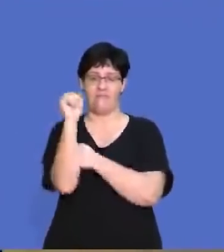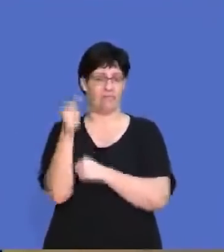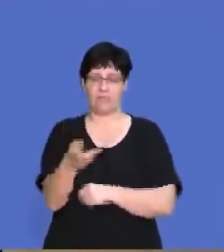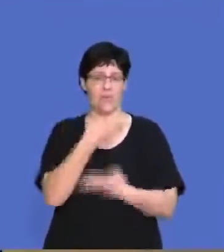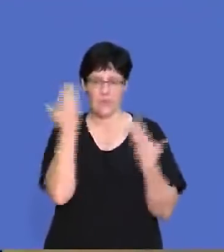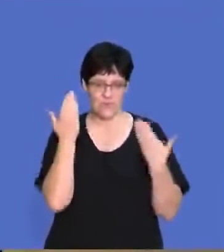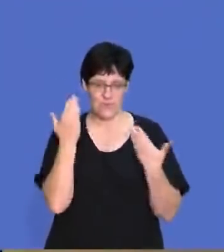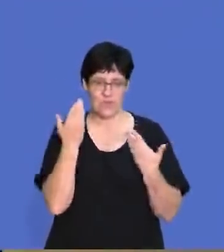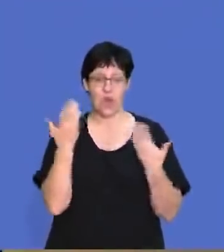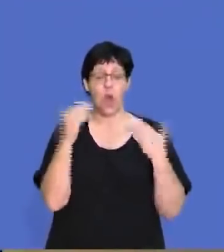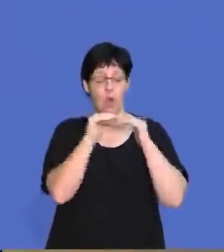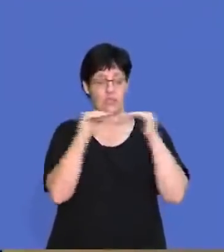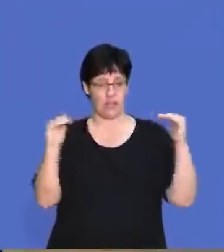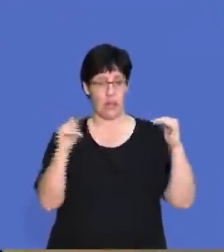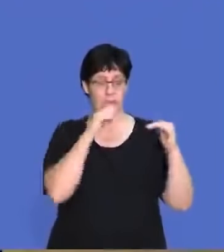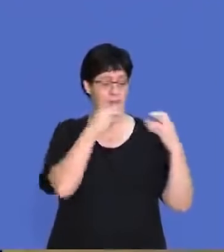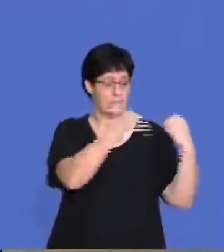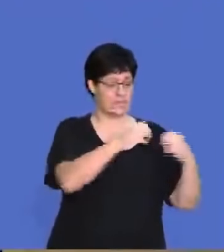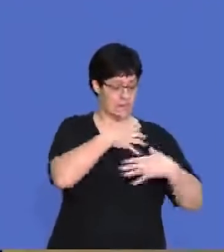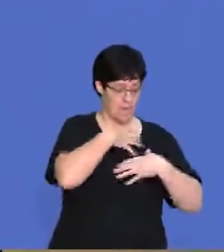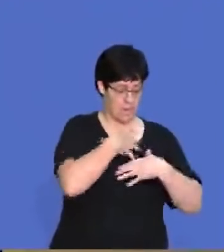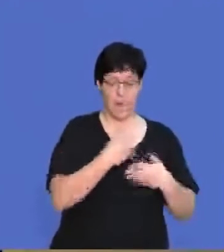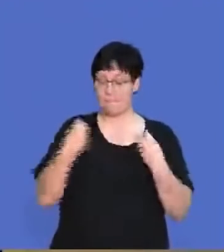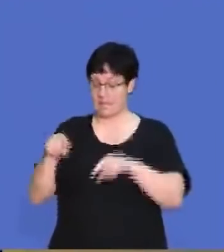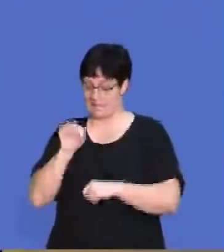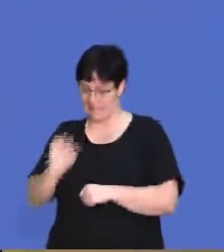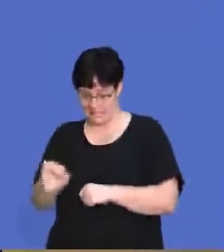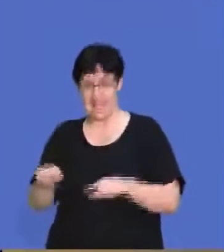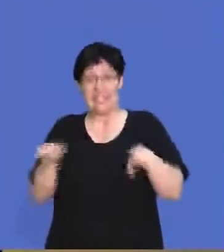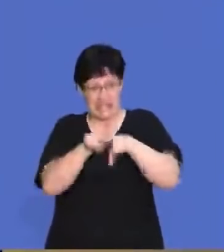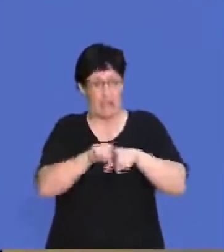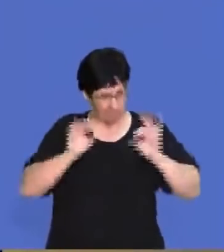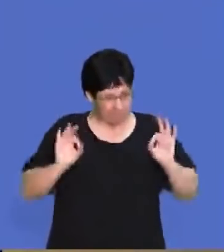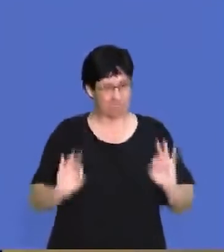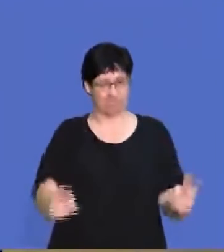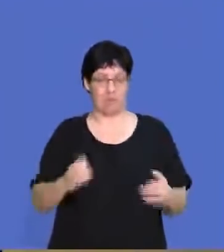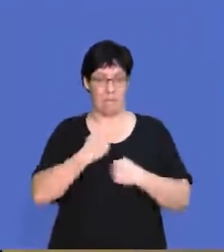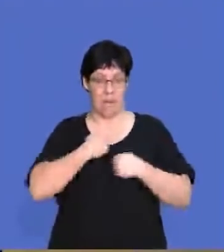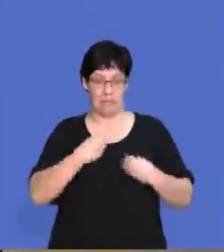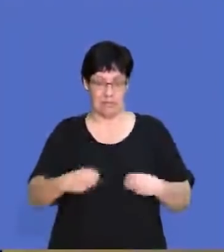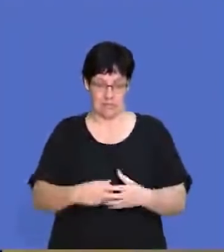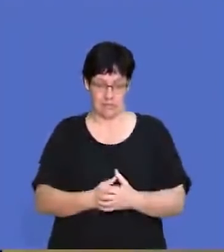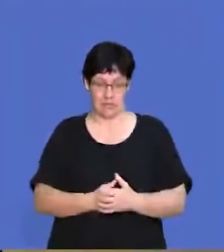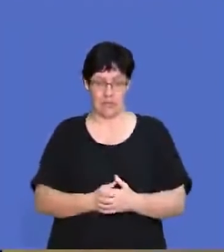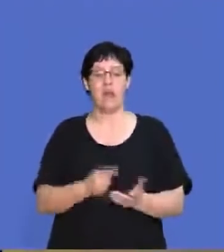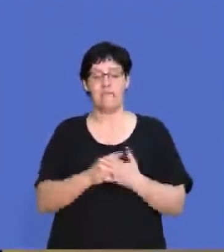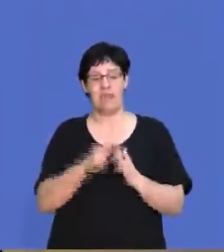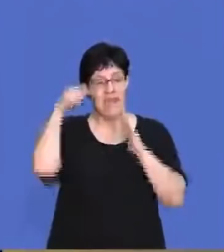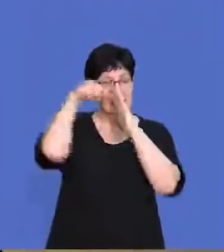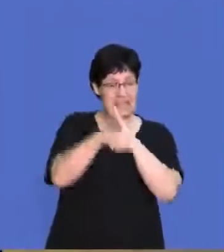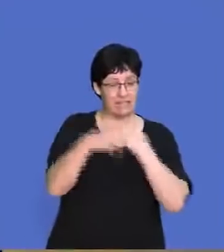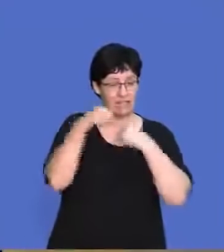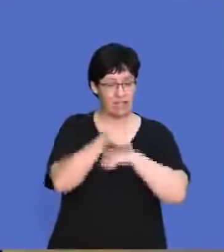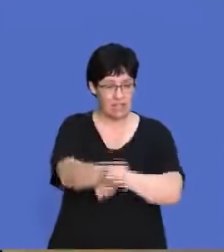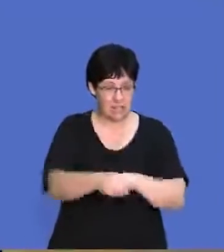So horizontal integration is when we buy a business that is the exact same as ours. If you look at intensive